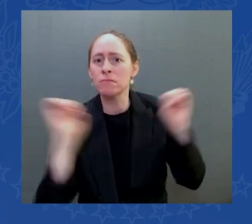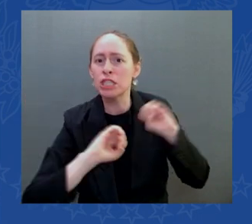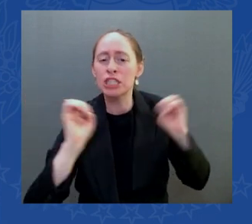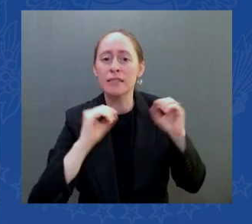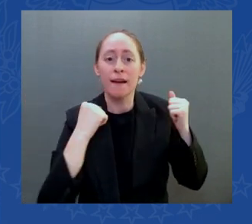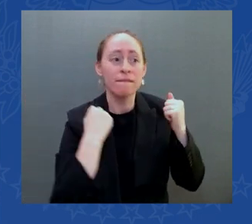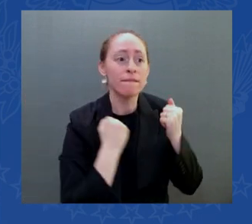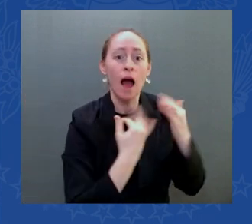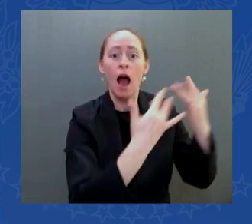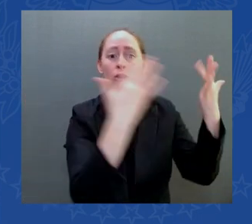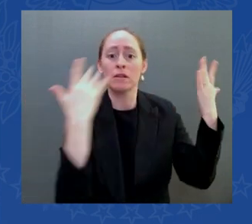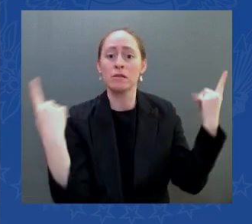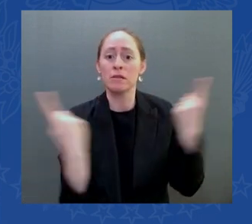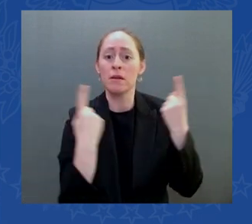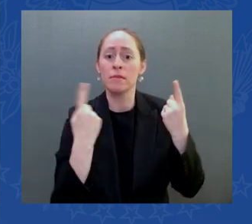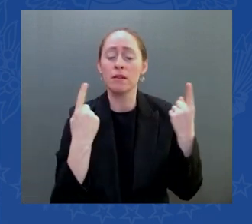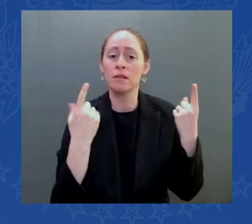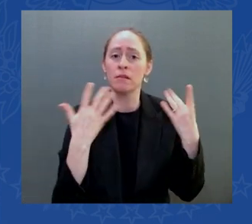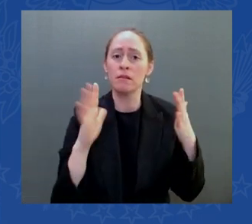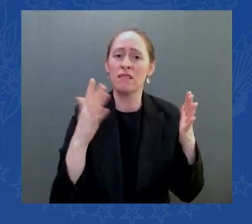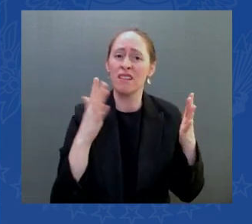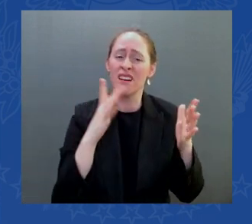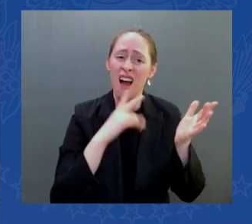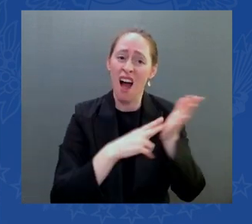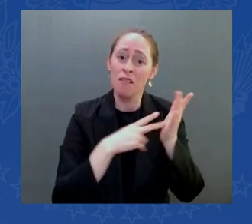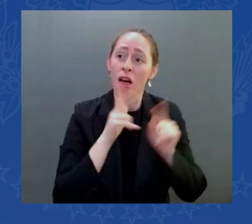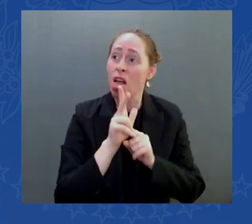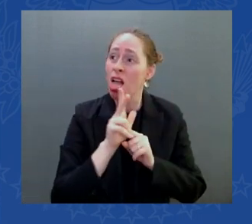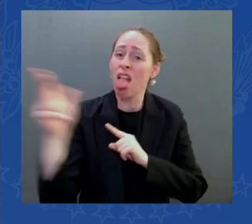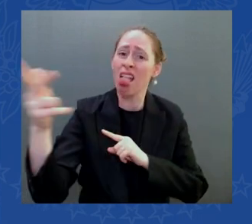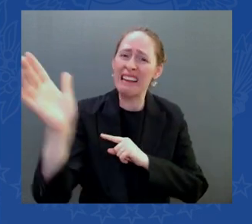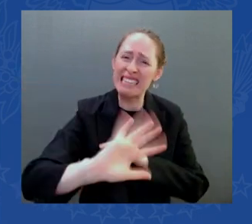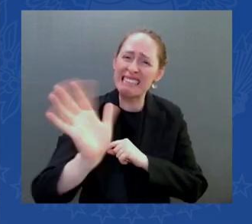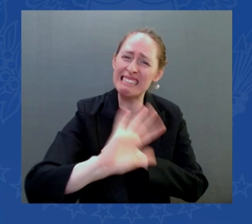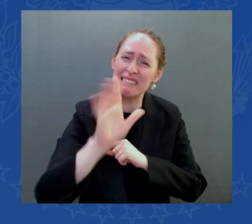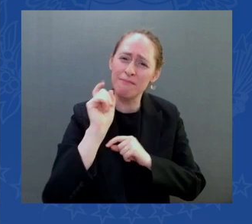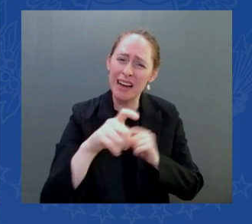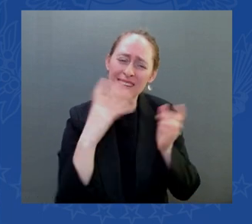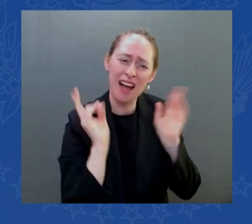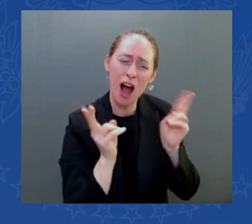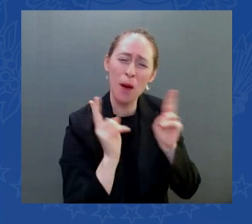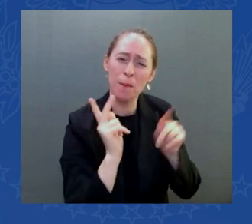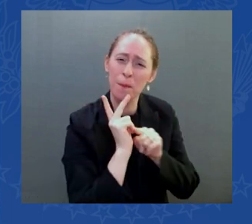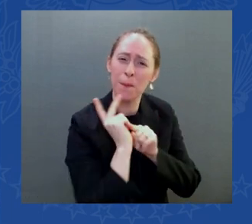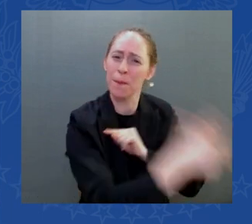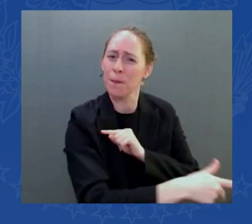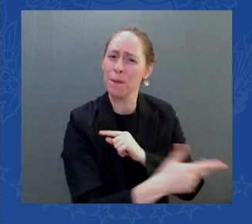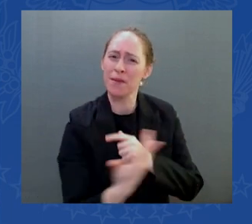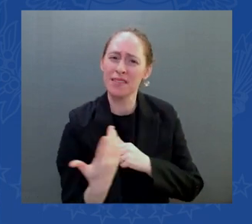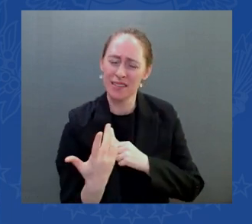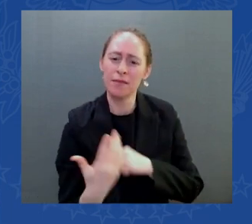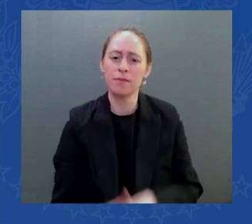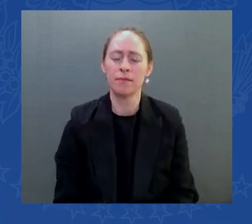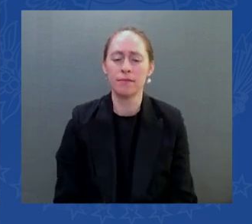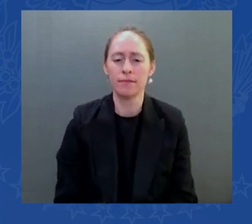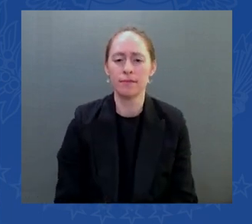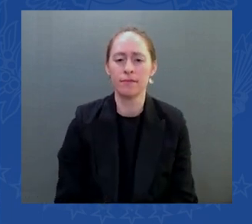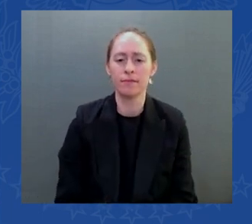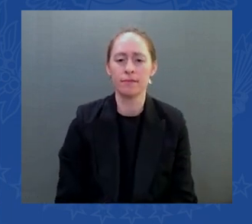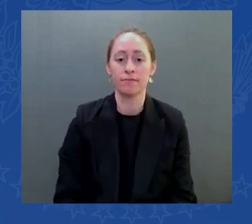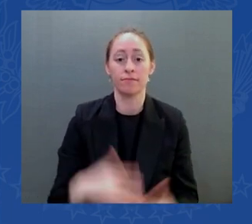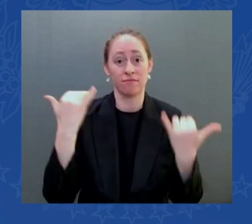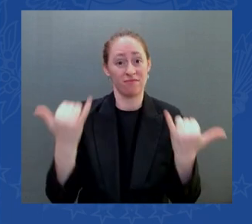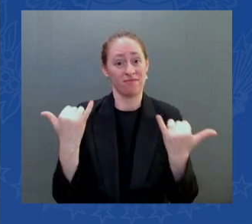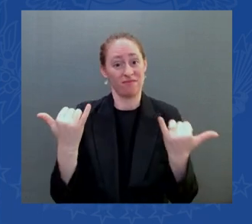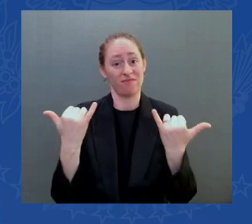200 bridges deemed deficient in new hampshire alone there's about 315 such bridges in